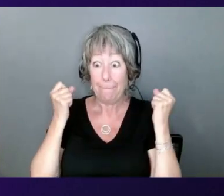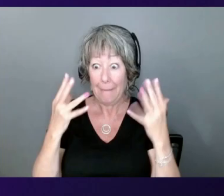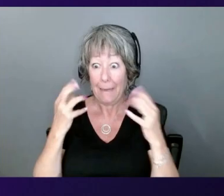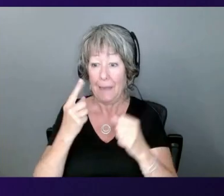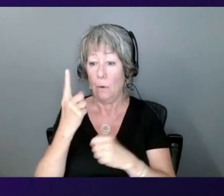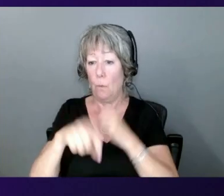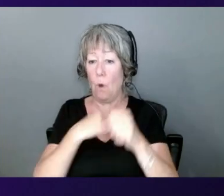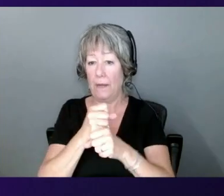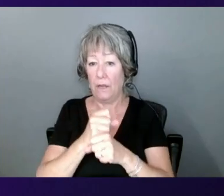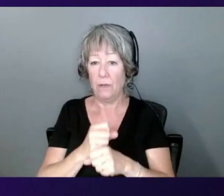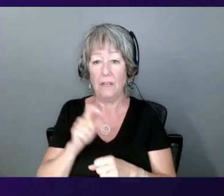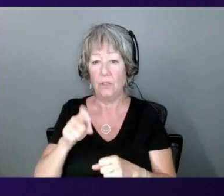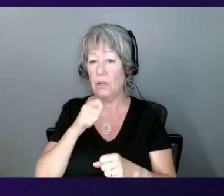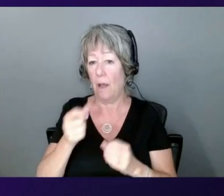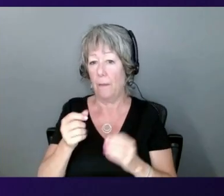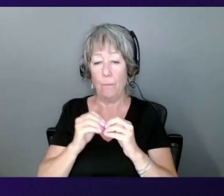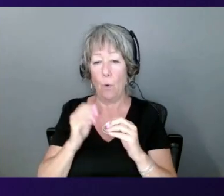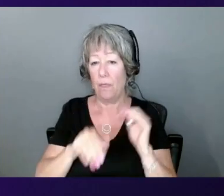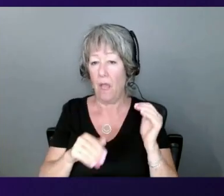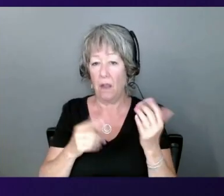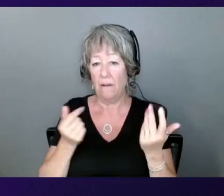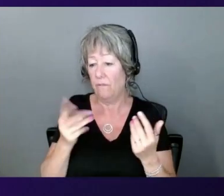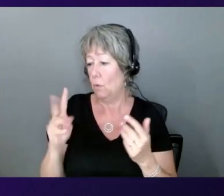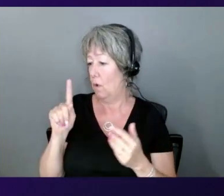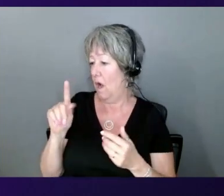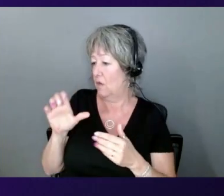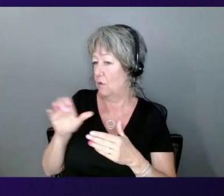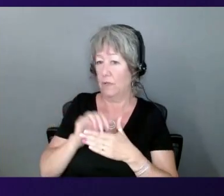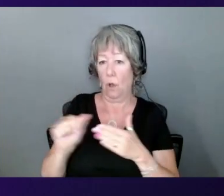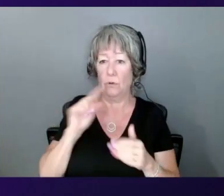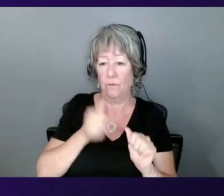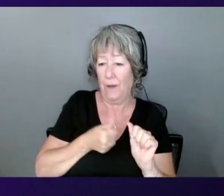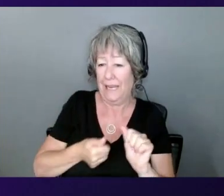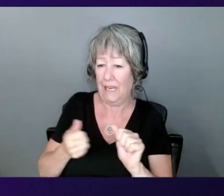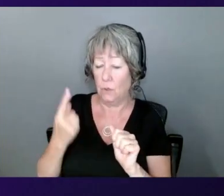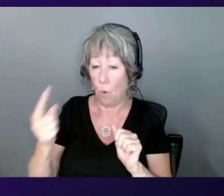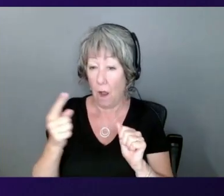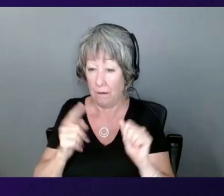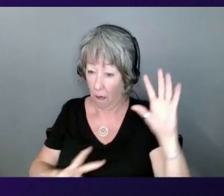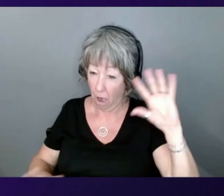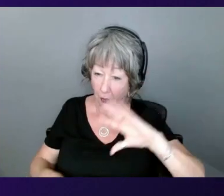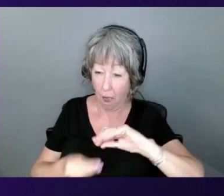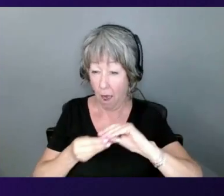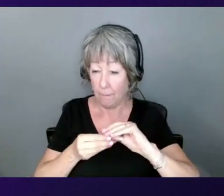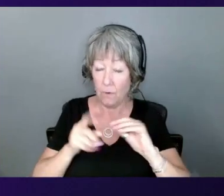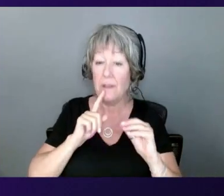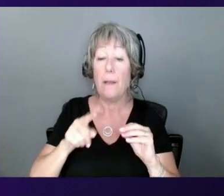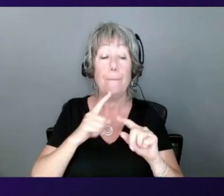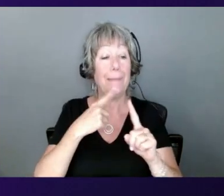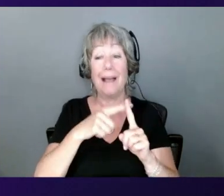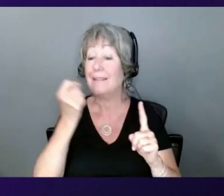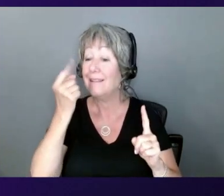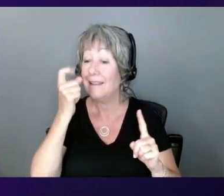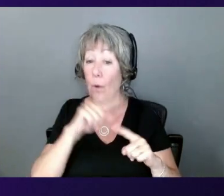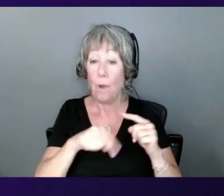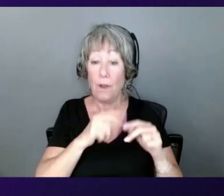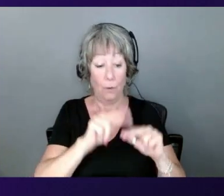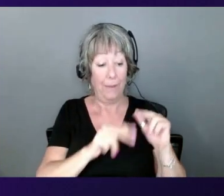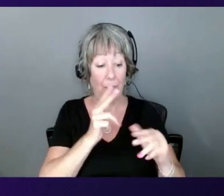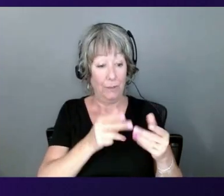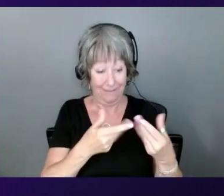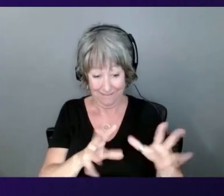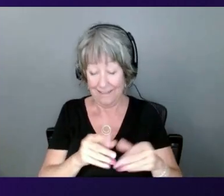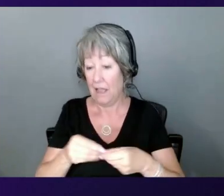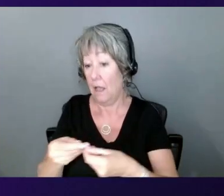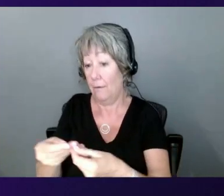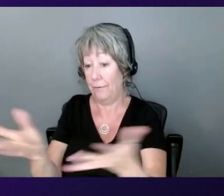than tens of dollars or a few hundreds of dollars. And Gary, one more thing about these chips. After you build them and deploy them, you